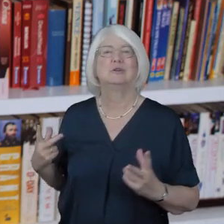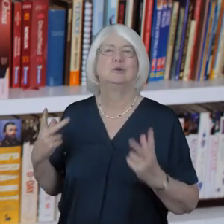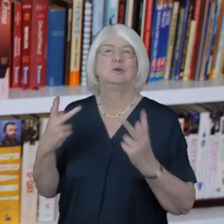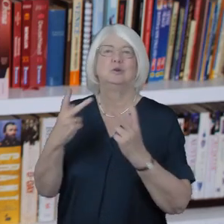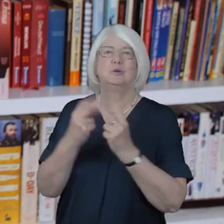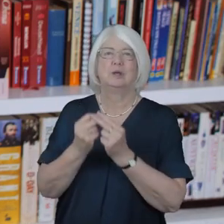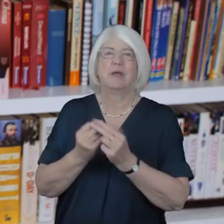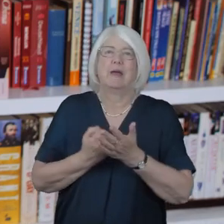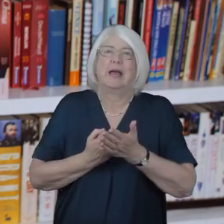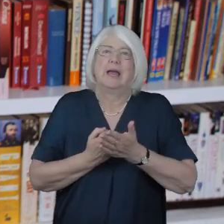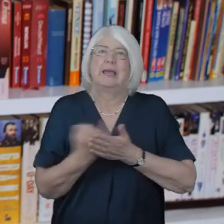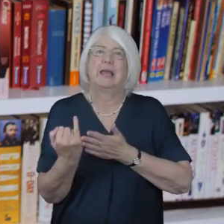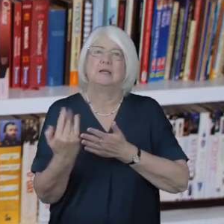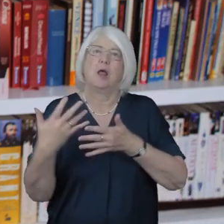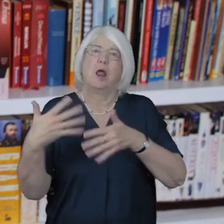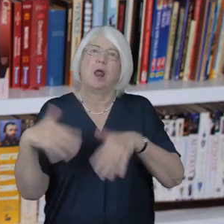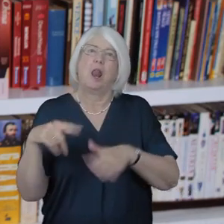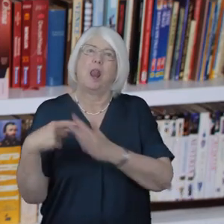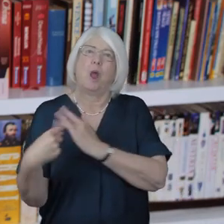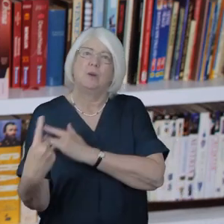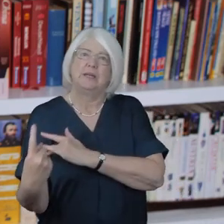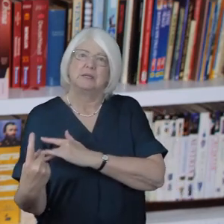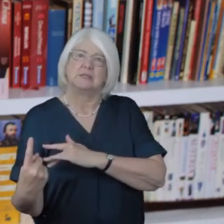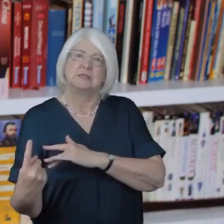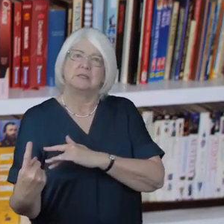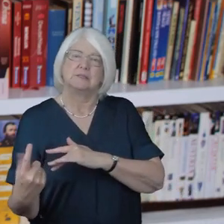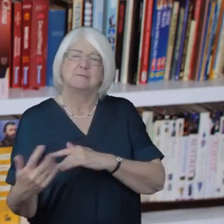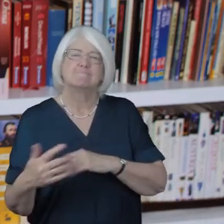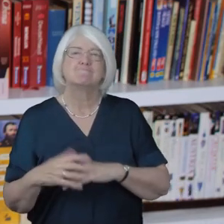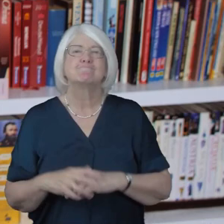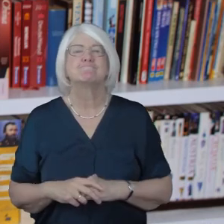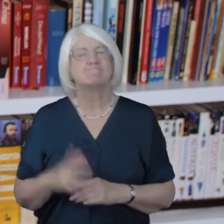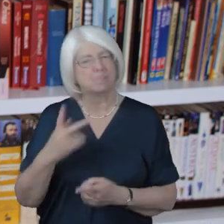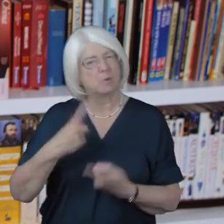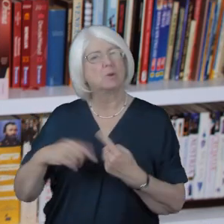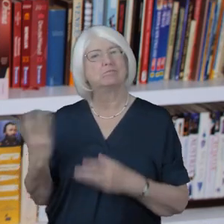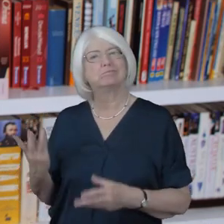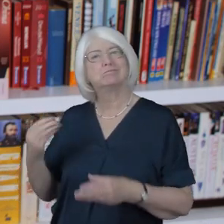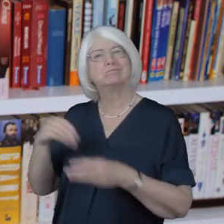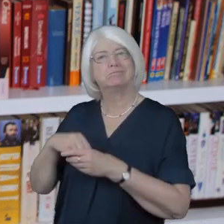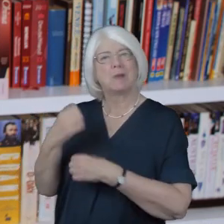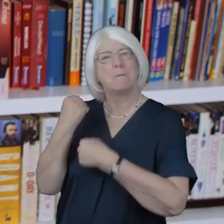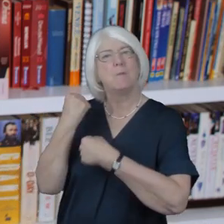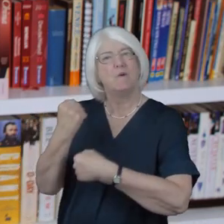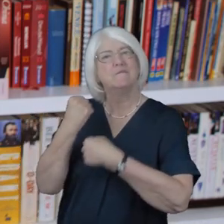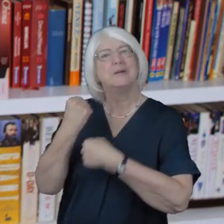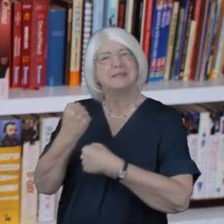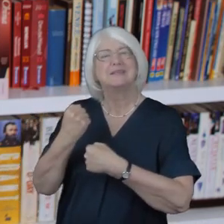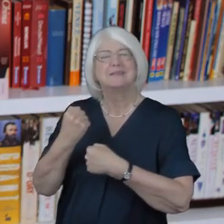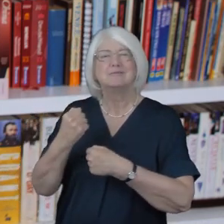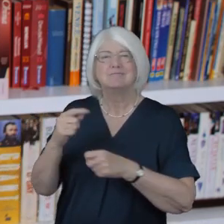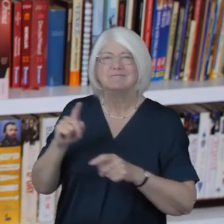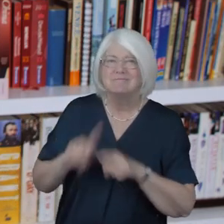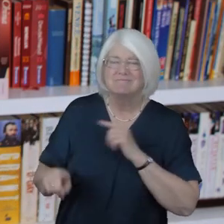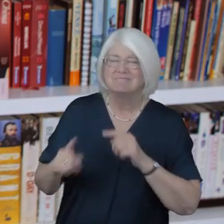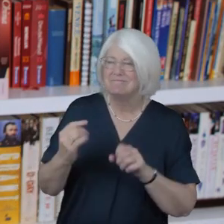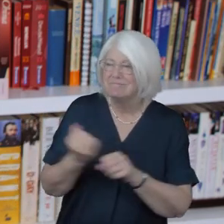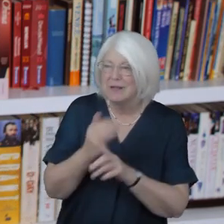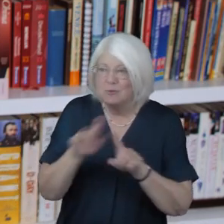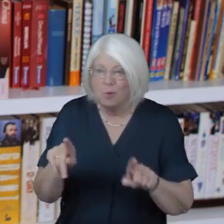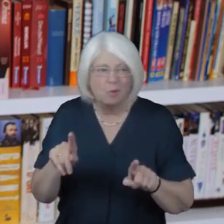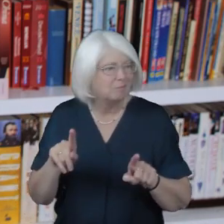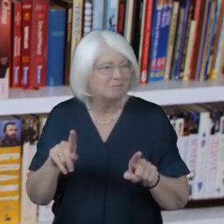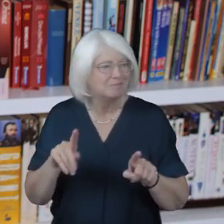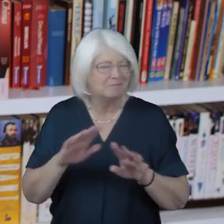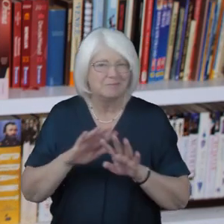Against Loneliness we are all part of a movement working to ensure that fewer people are overlooked or